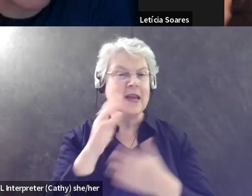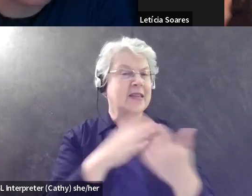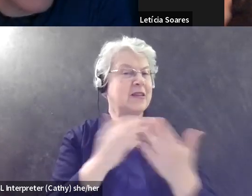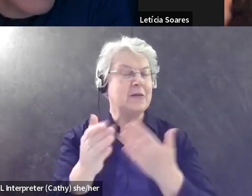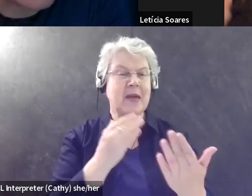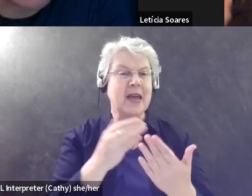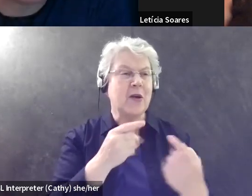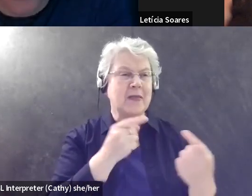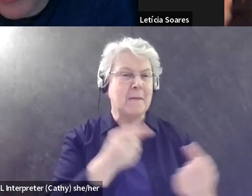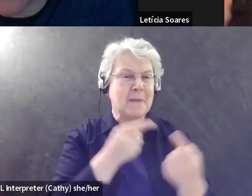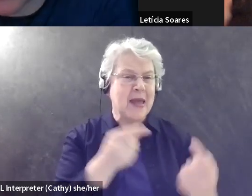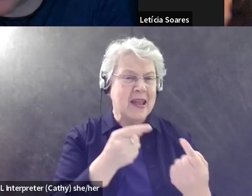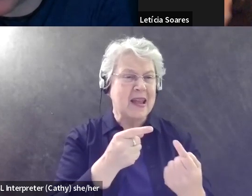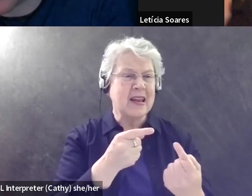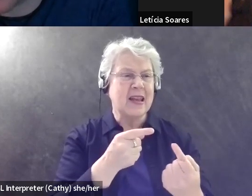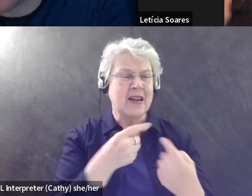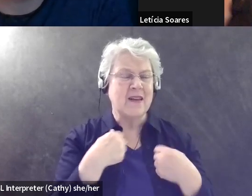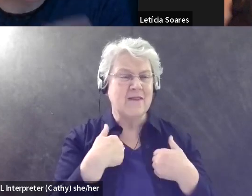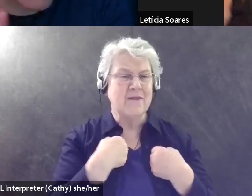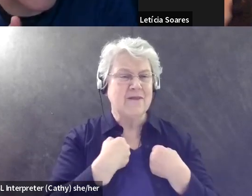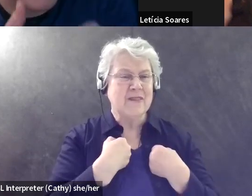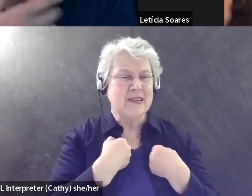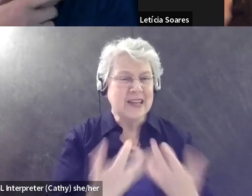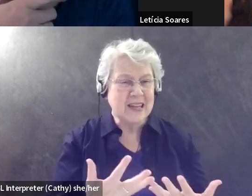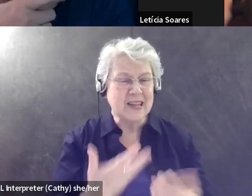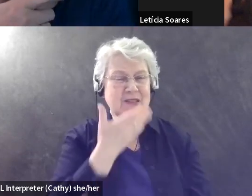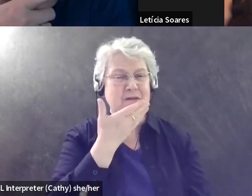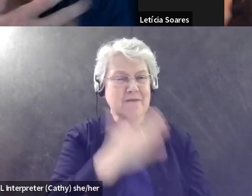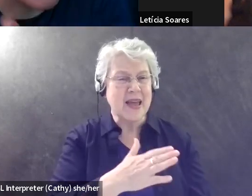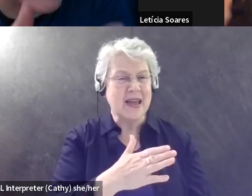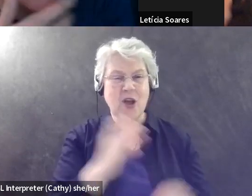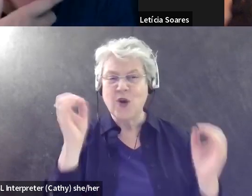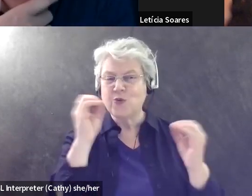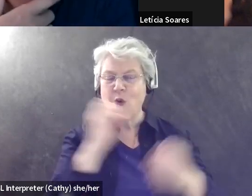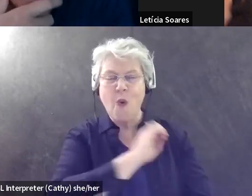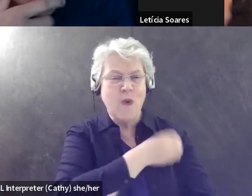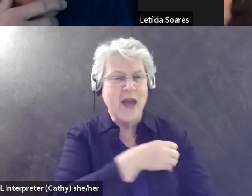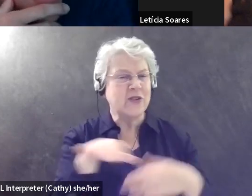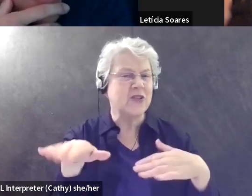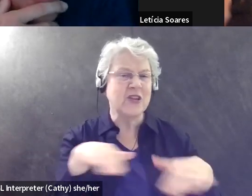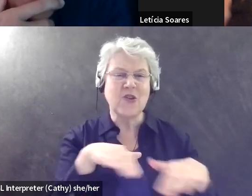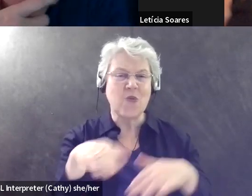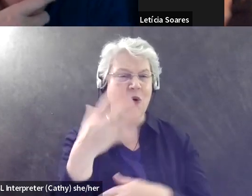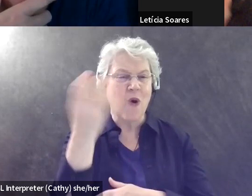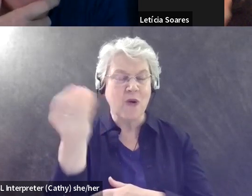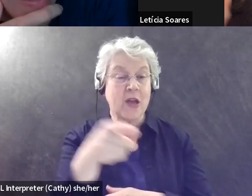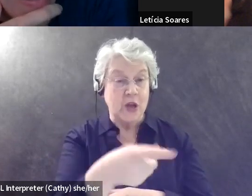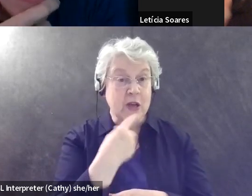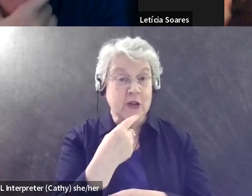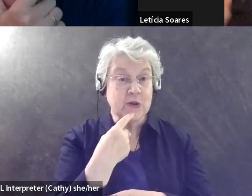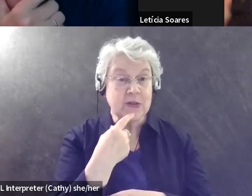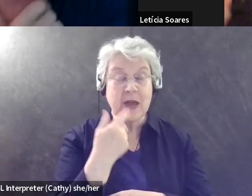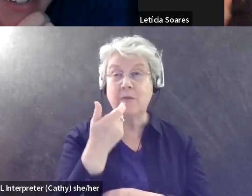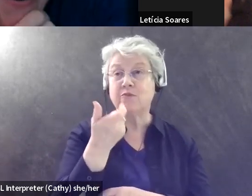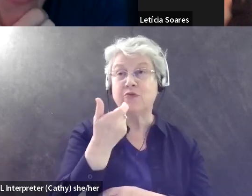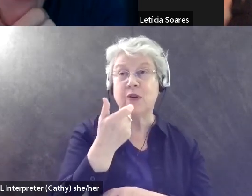are so bad that you don't. Don't have the energy to walk down a trail. And you mentioned just walking around the block or birding from your backyard